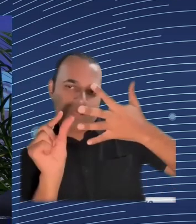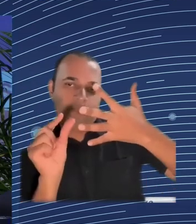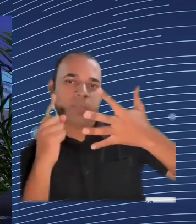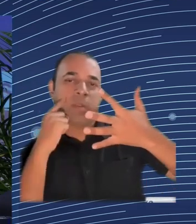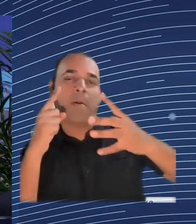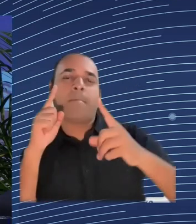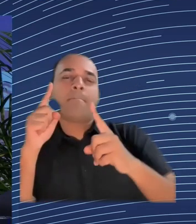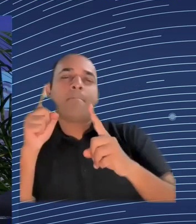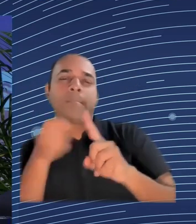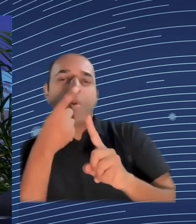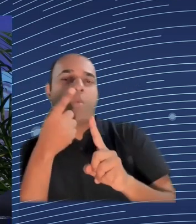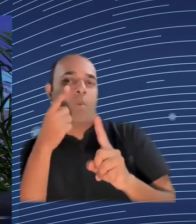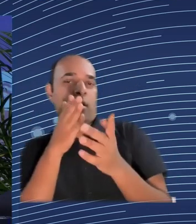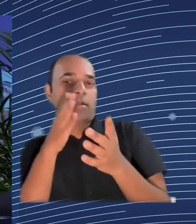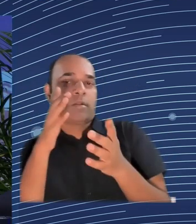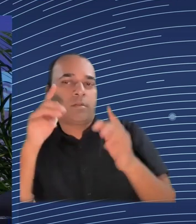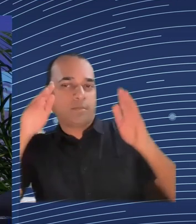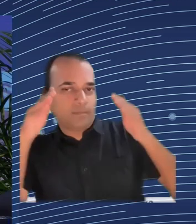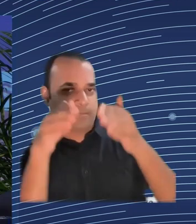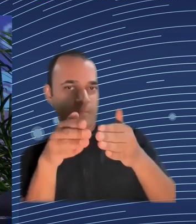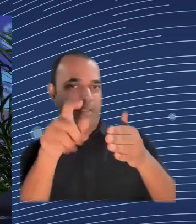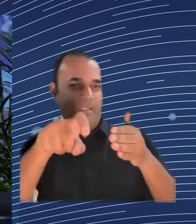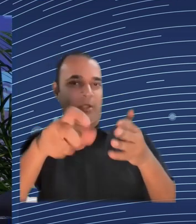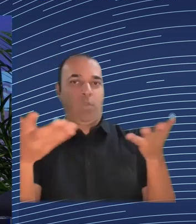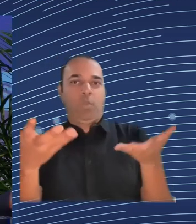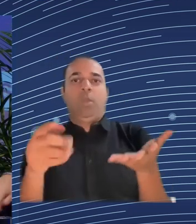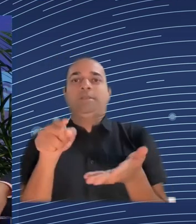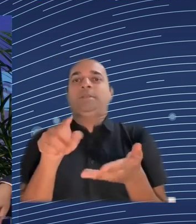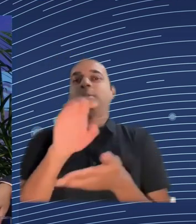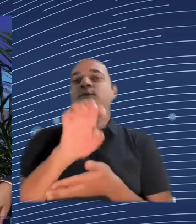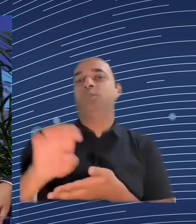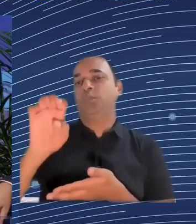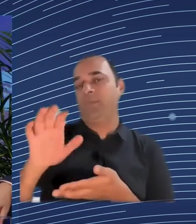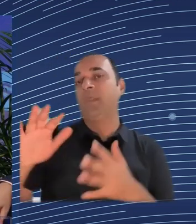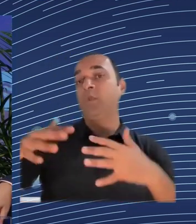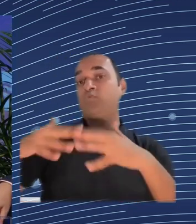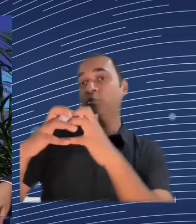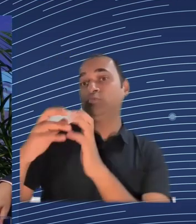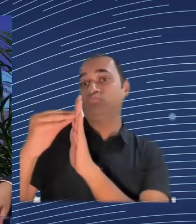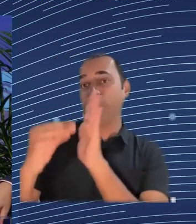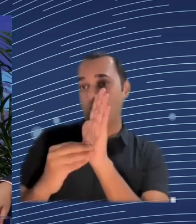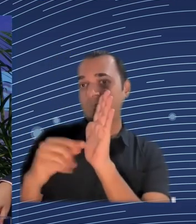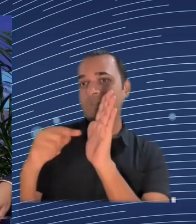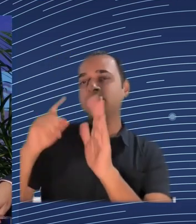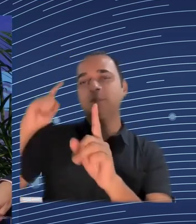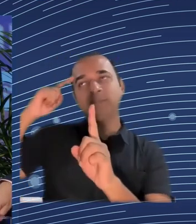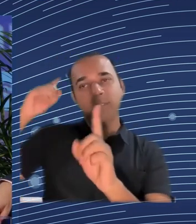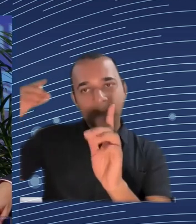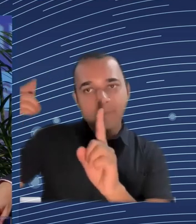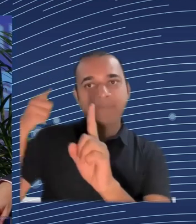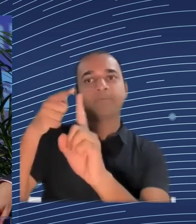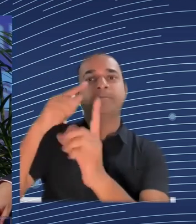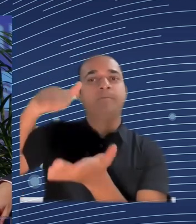better for all of us that we are in a cohesive construction and that everyone is better off when